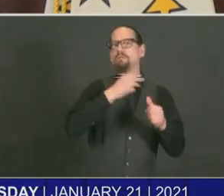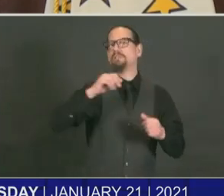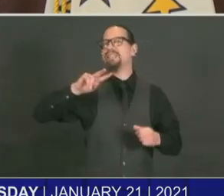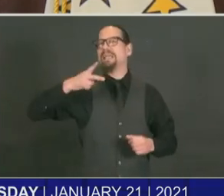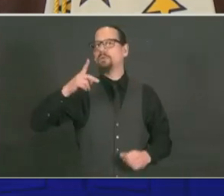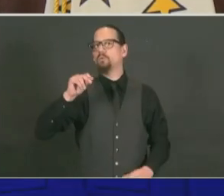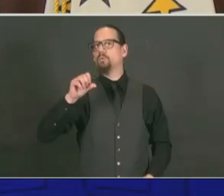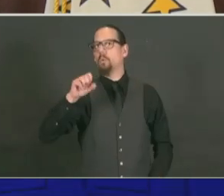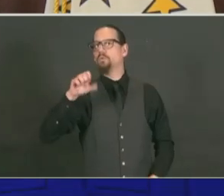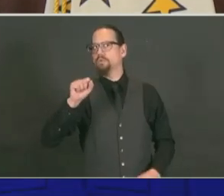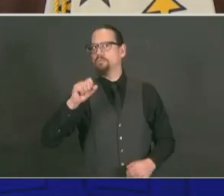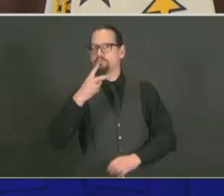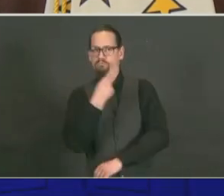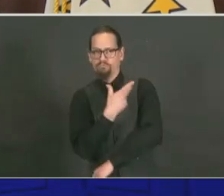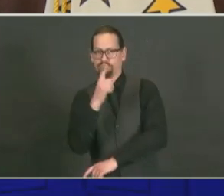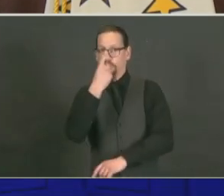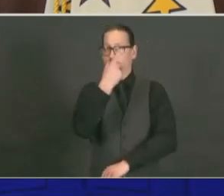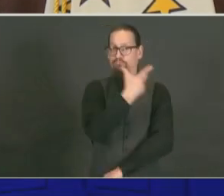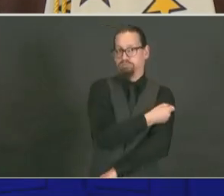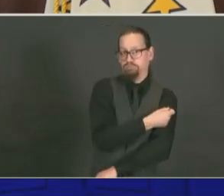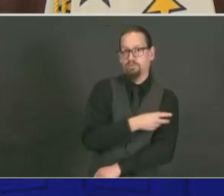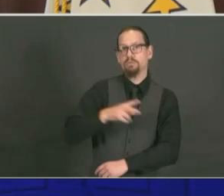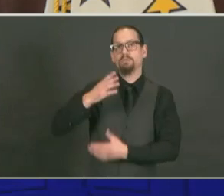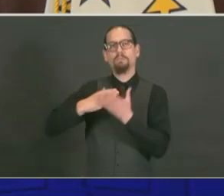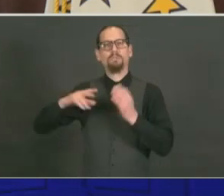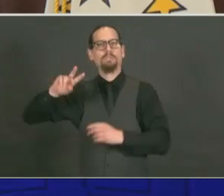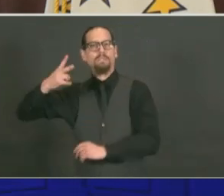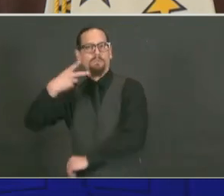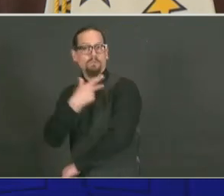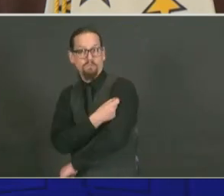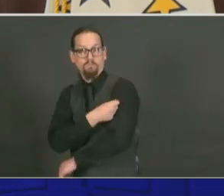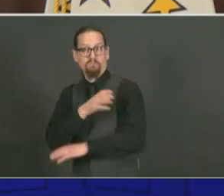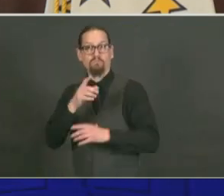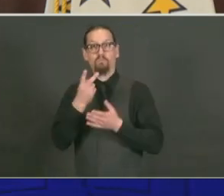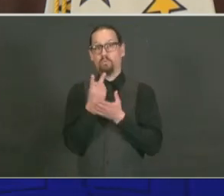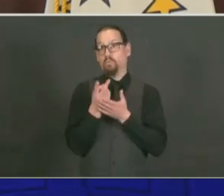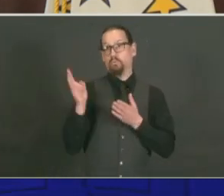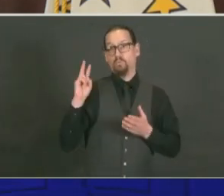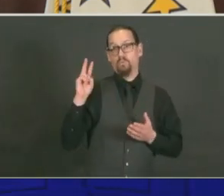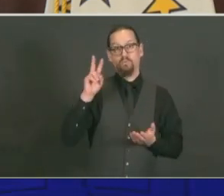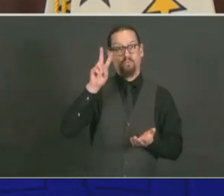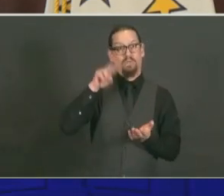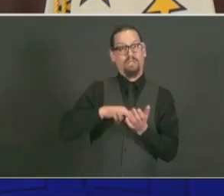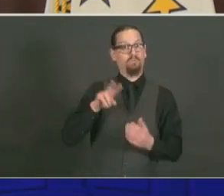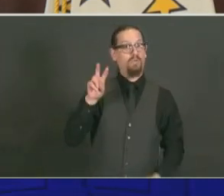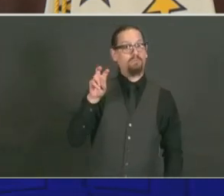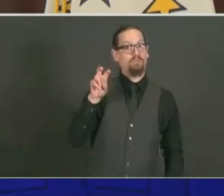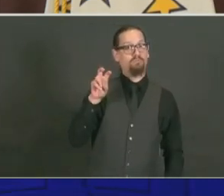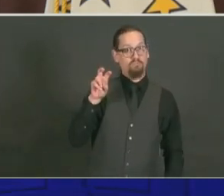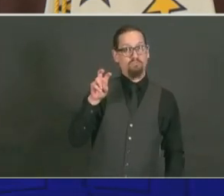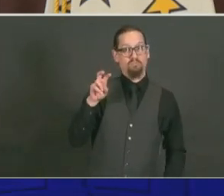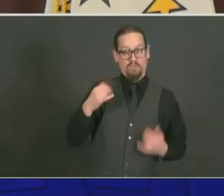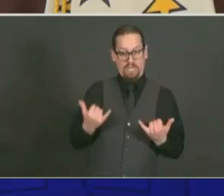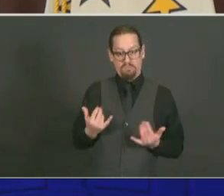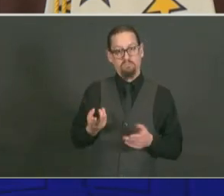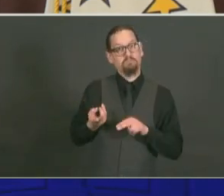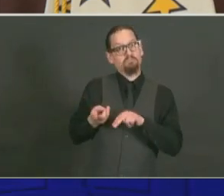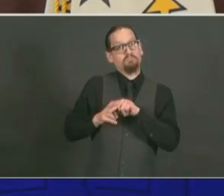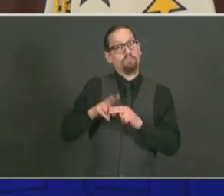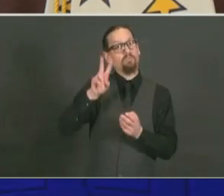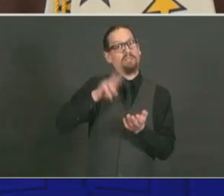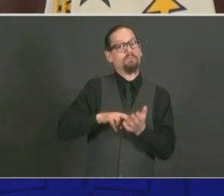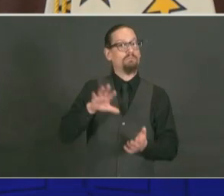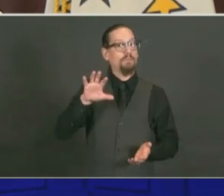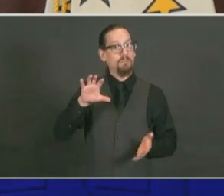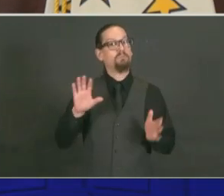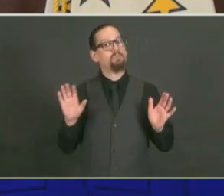week when we were administering an average of 2,200 doses a day. Over the last three weeks, our number of total doses administered has increased